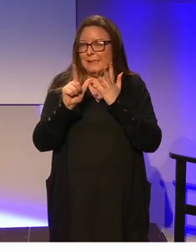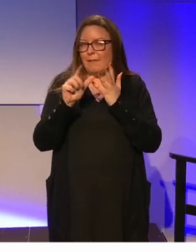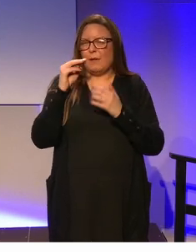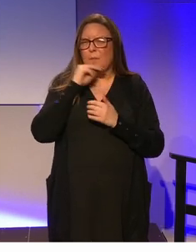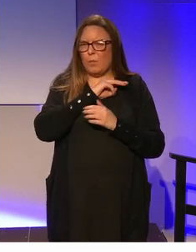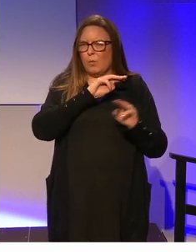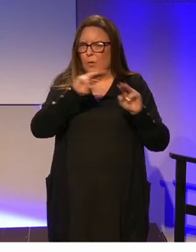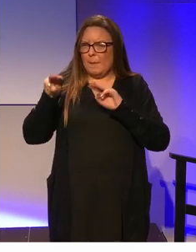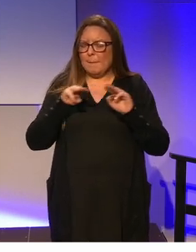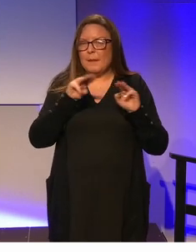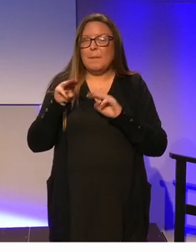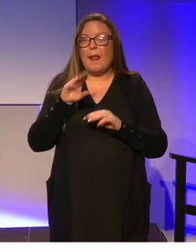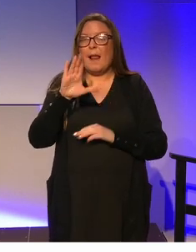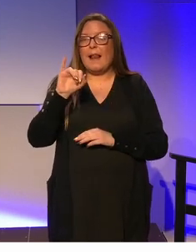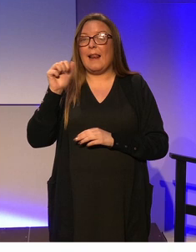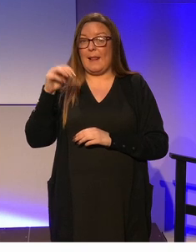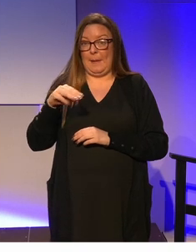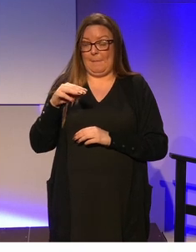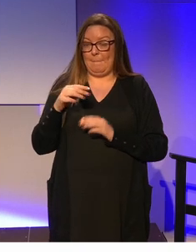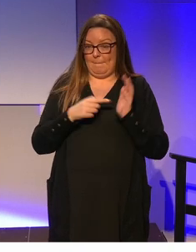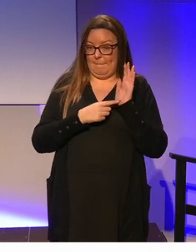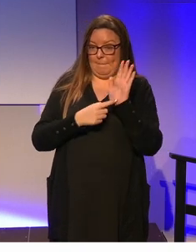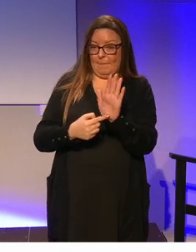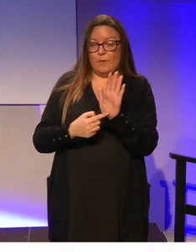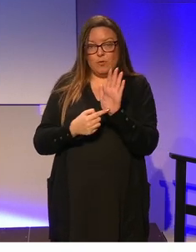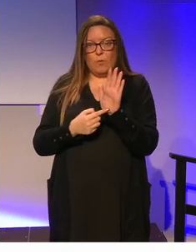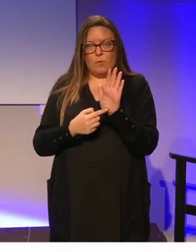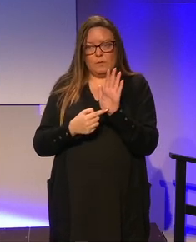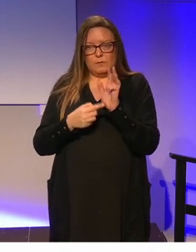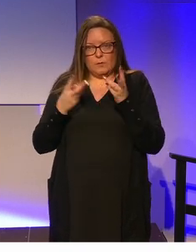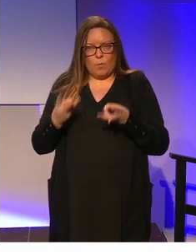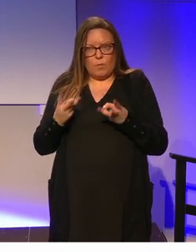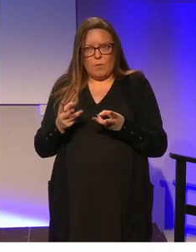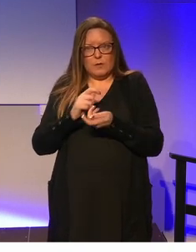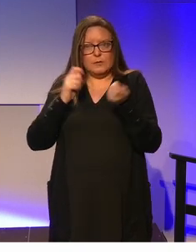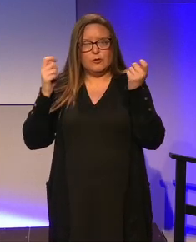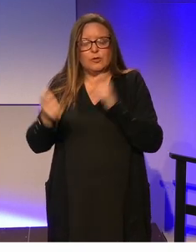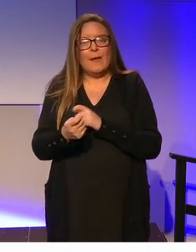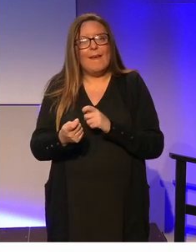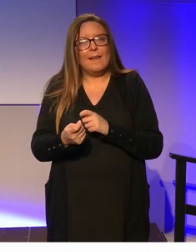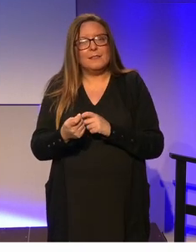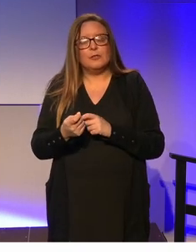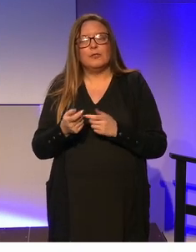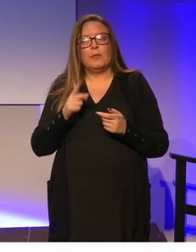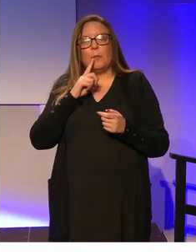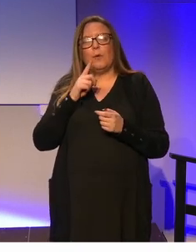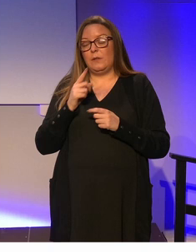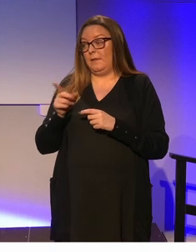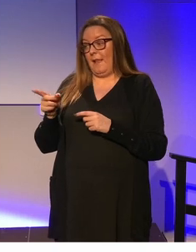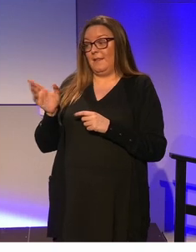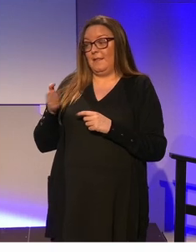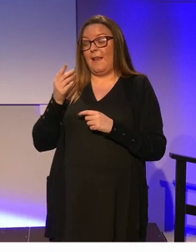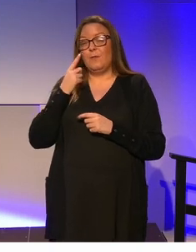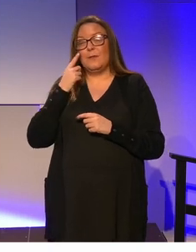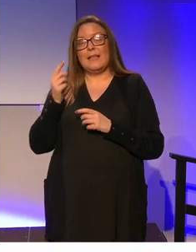Liam identified two decades ago was this desire for change and at the back of that slide you will see one of my favorite